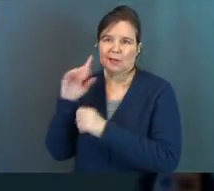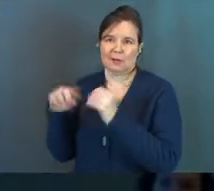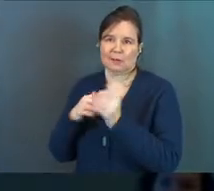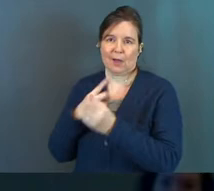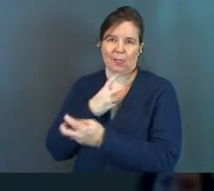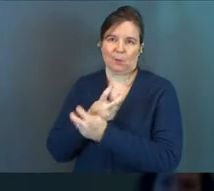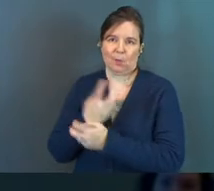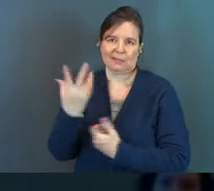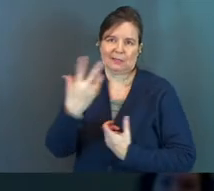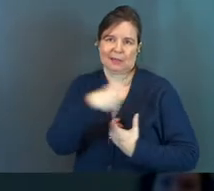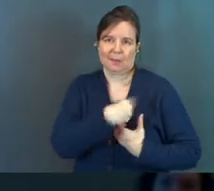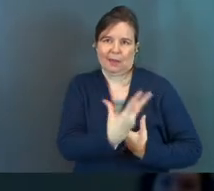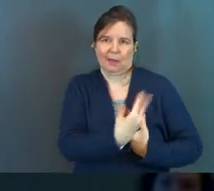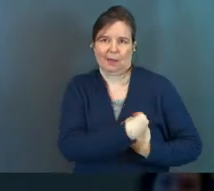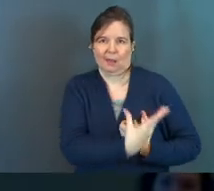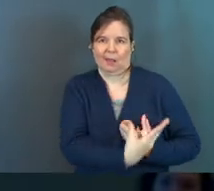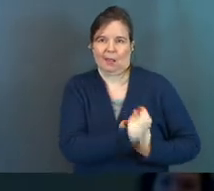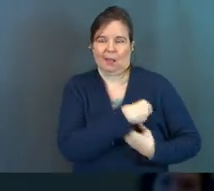the poison that's coming in.